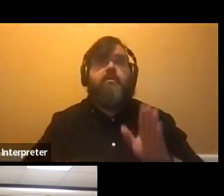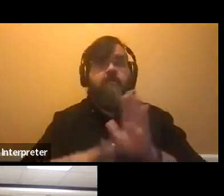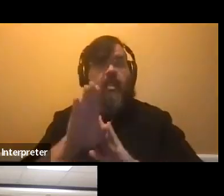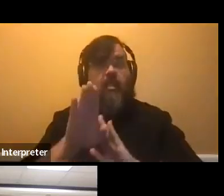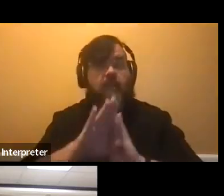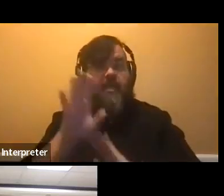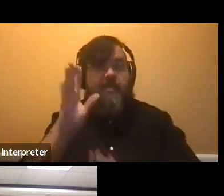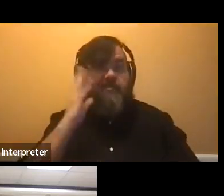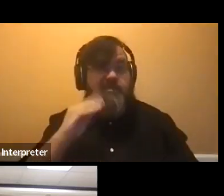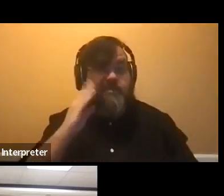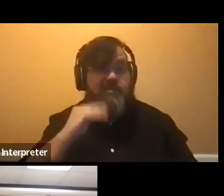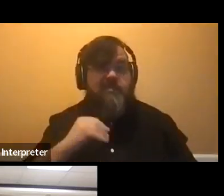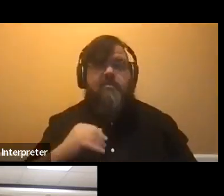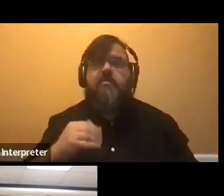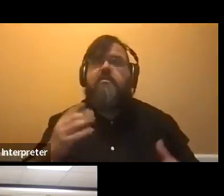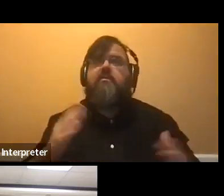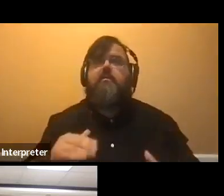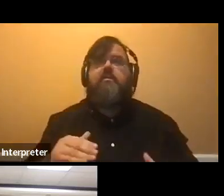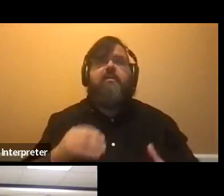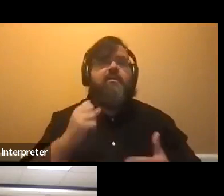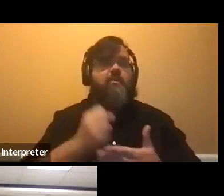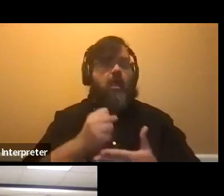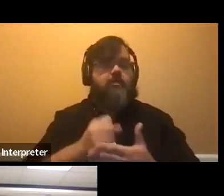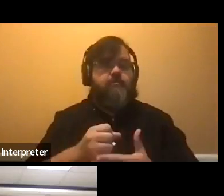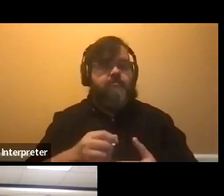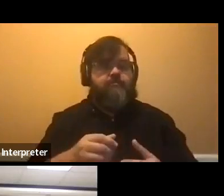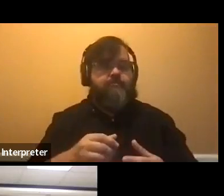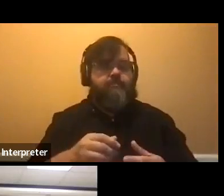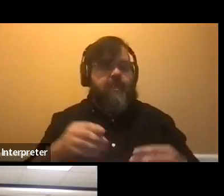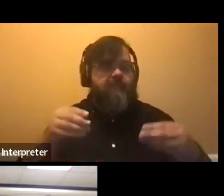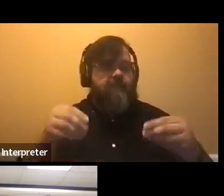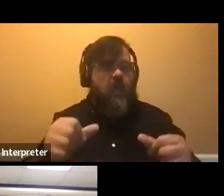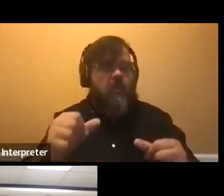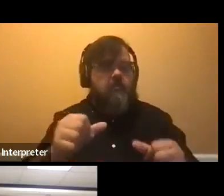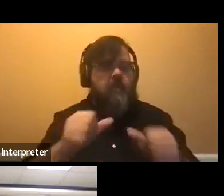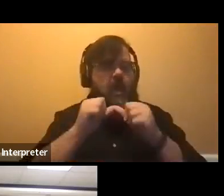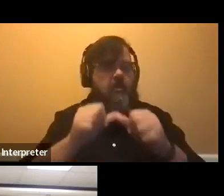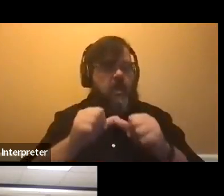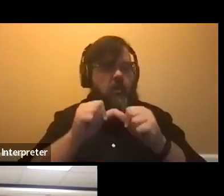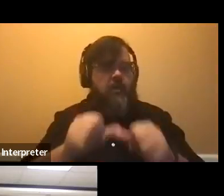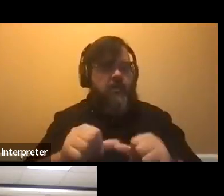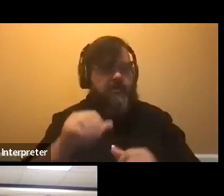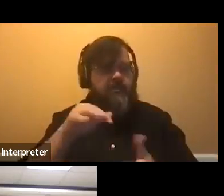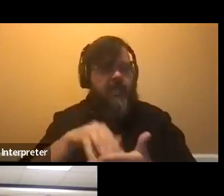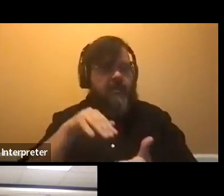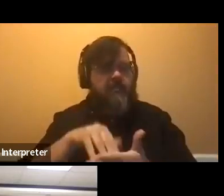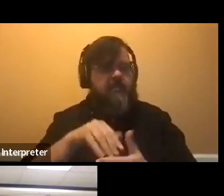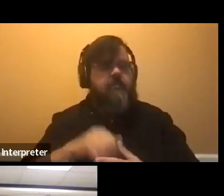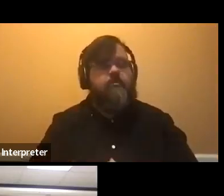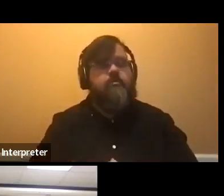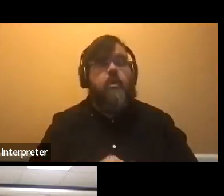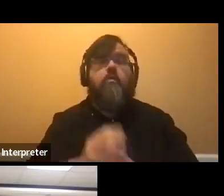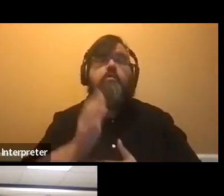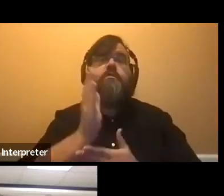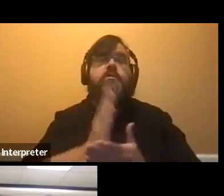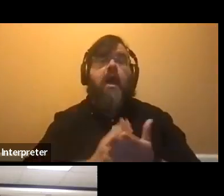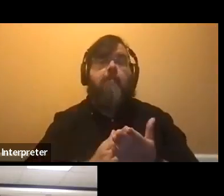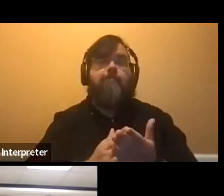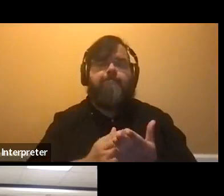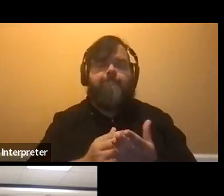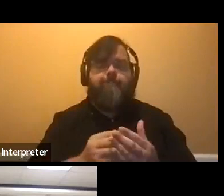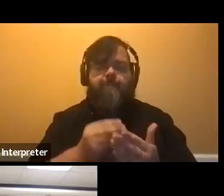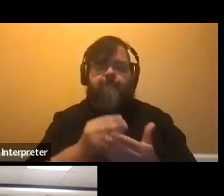have, uh, a couple of other scholarships that fund ongoing studies. So there are some pools of money as you continue,